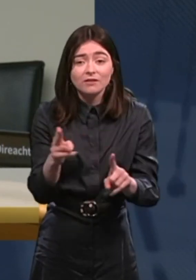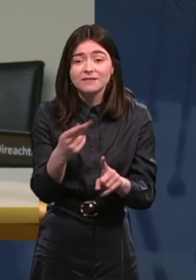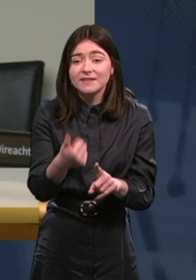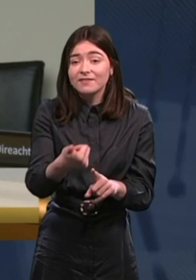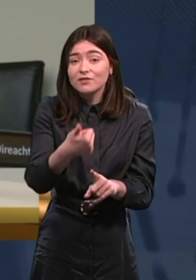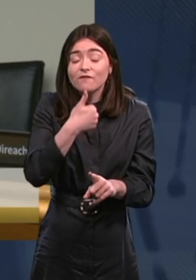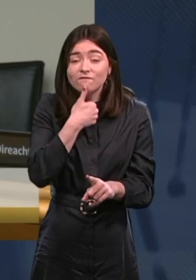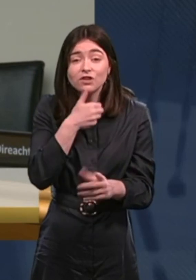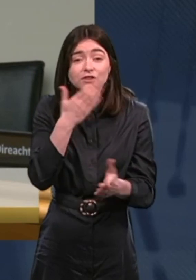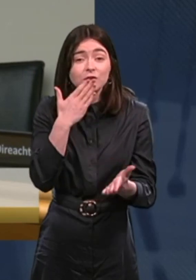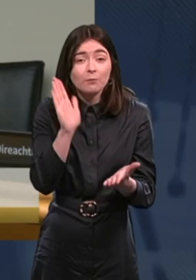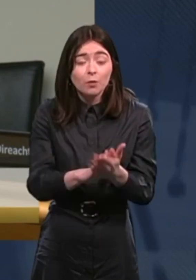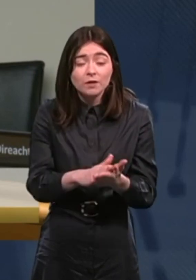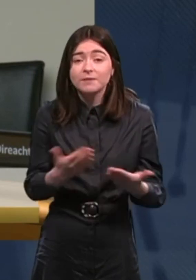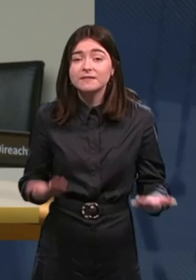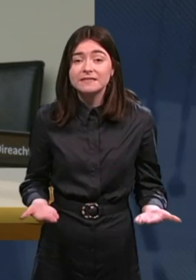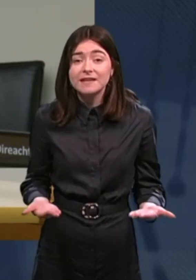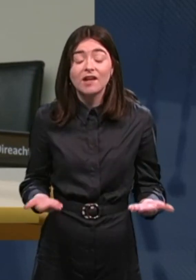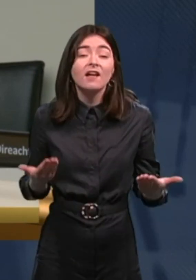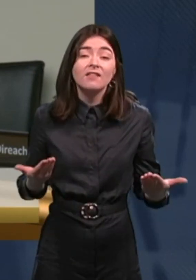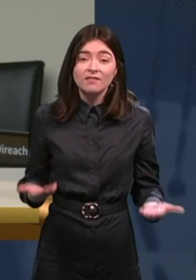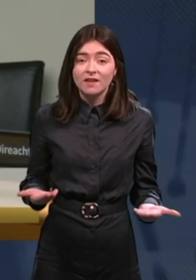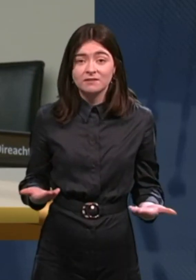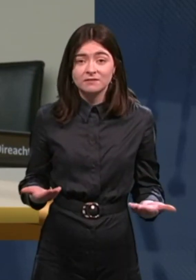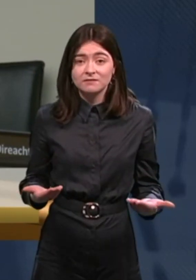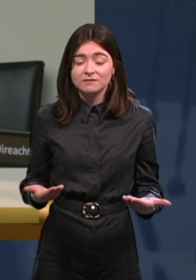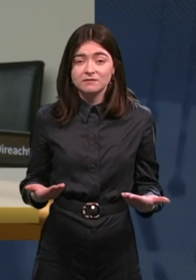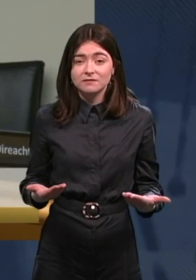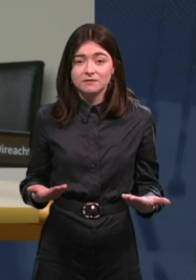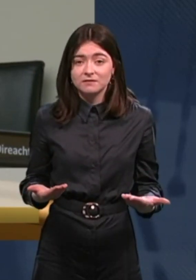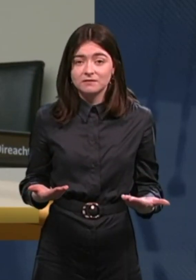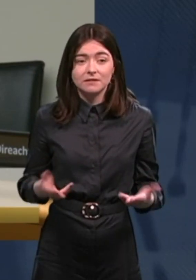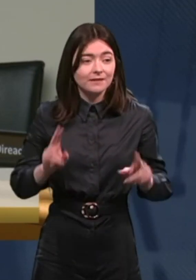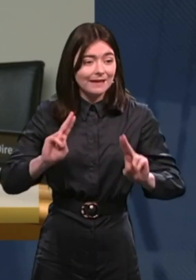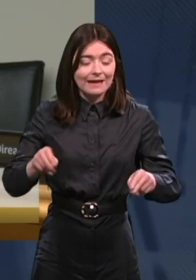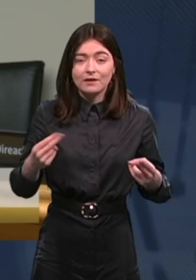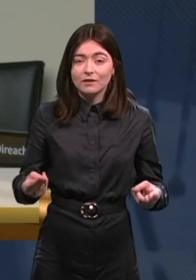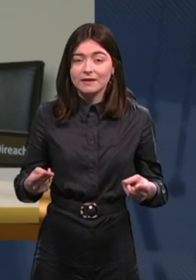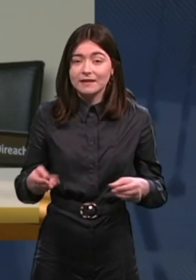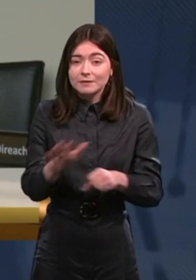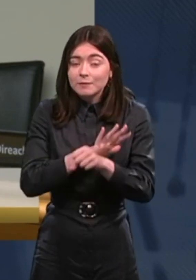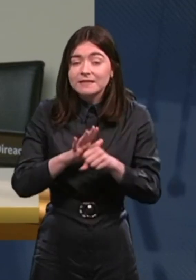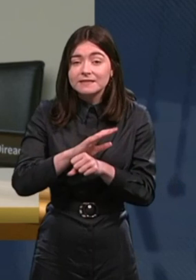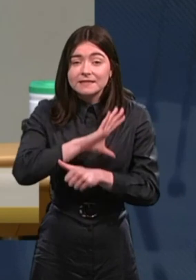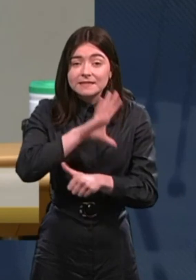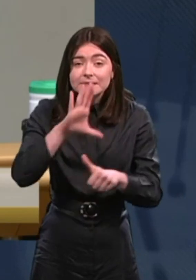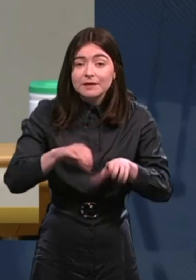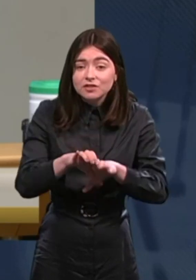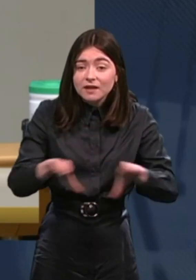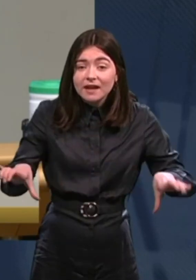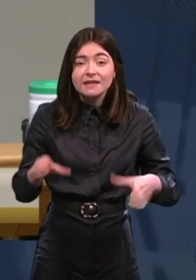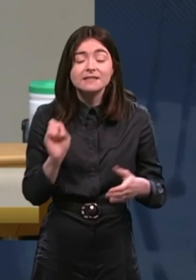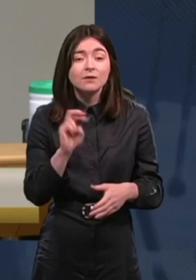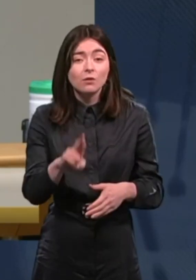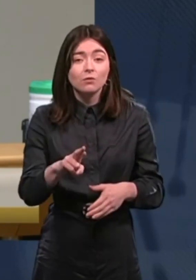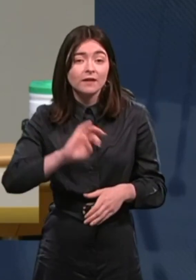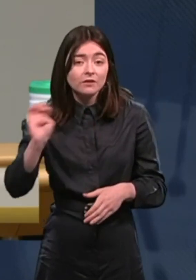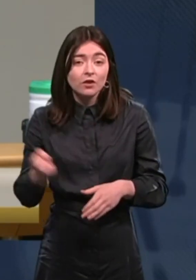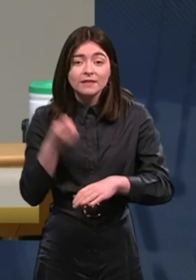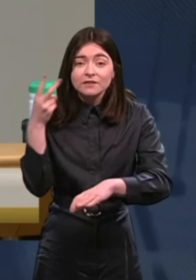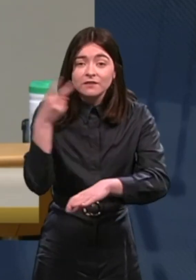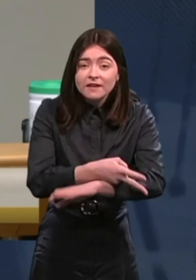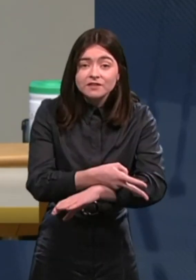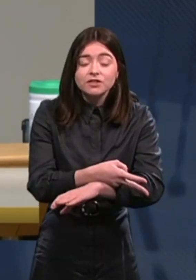point of contact with them. And then they can't get a space in a special class or they can't get a space in an early intervention